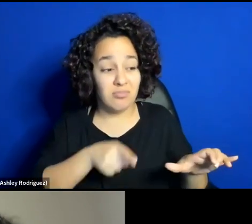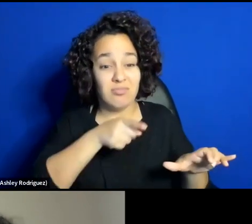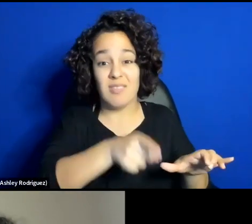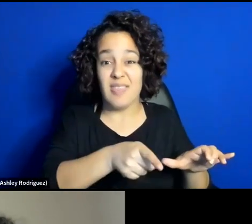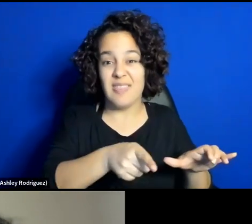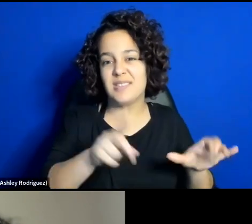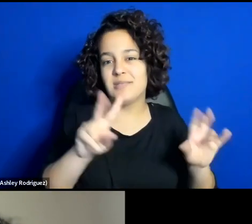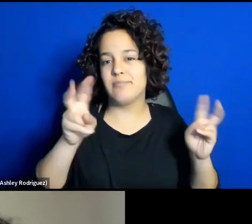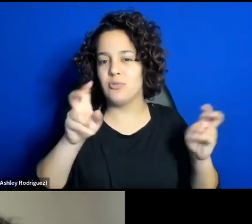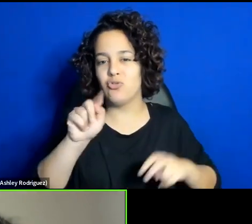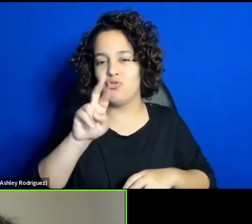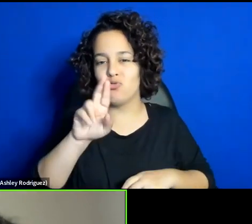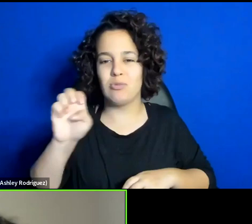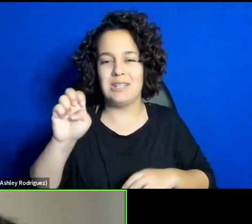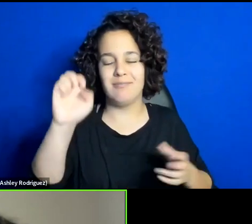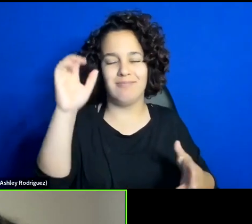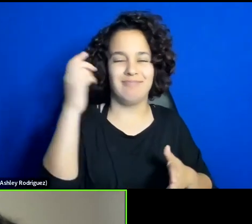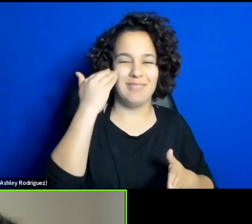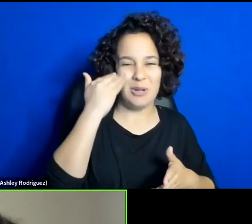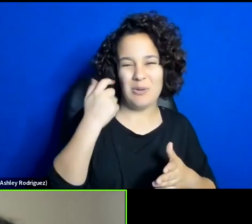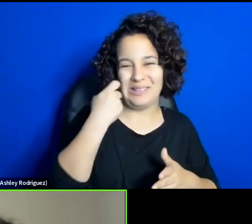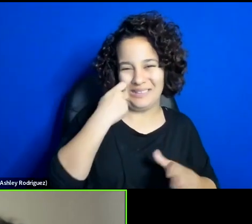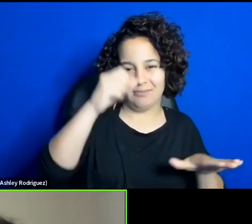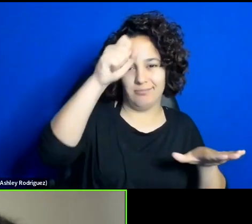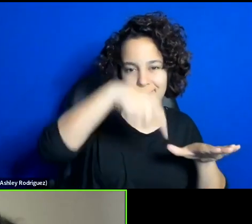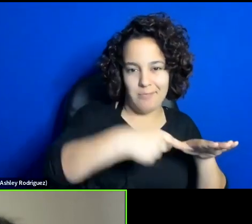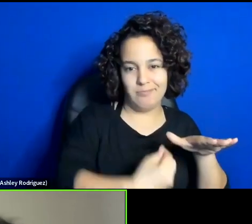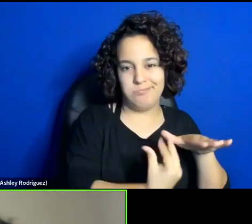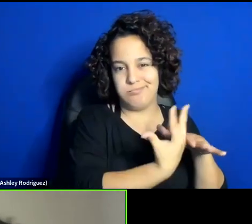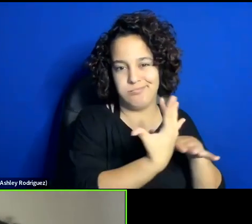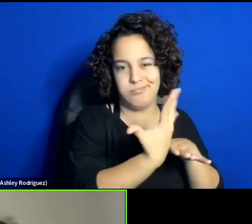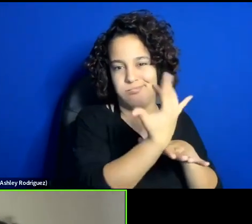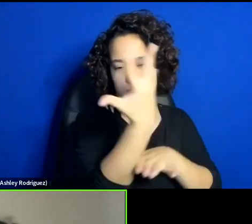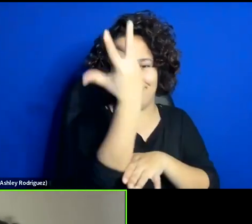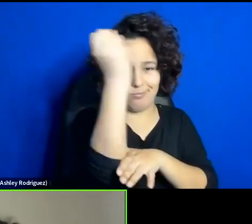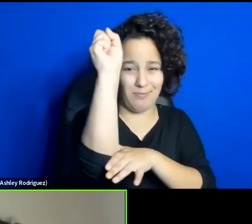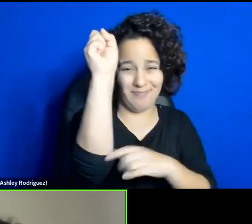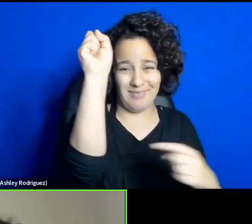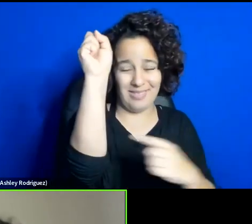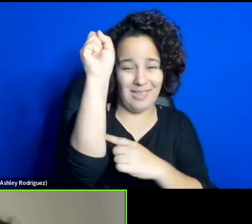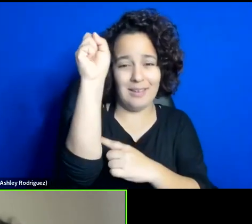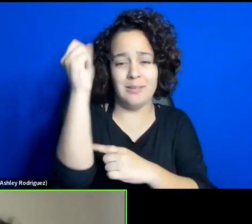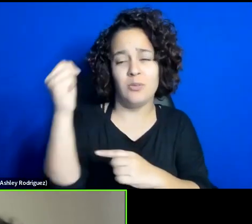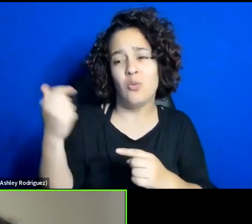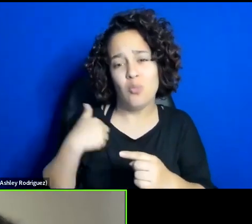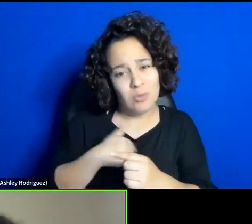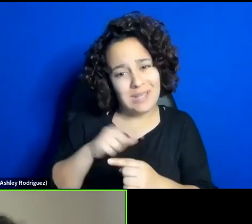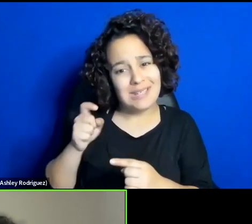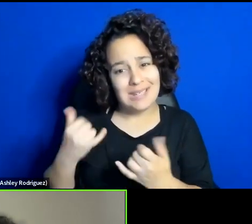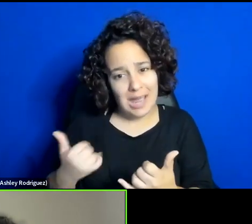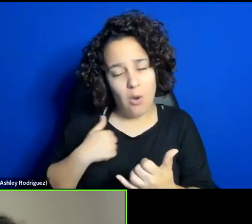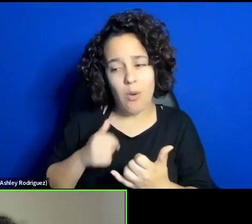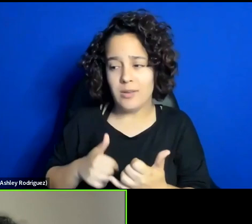Azad is a big question, I think there should be panels and discussions about that, asking